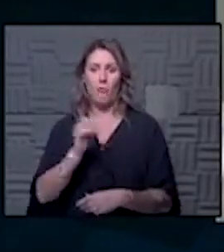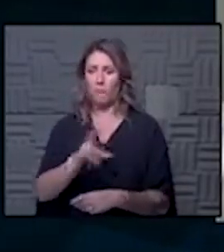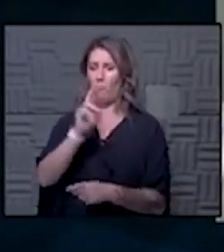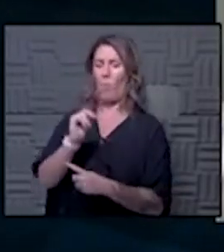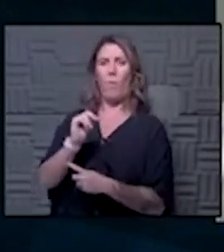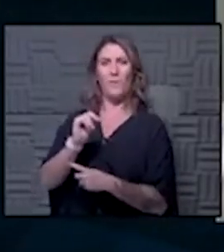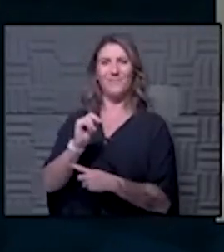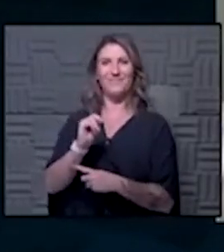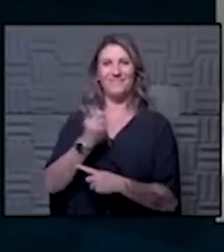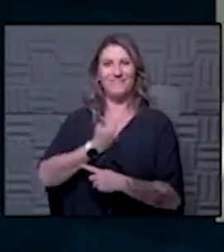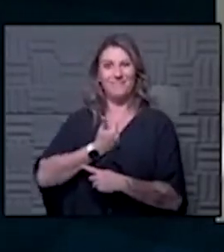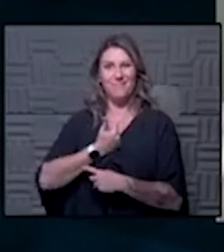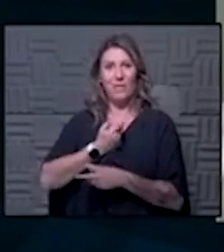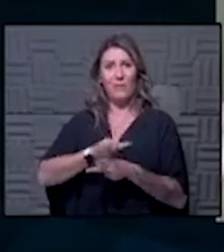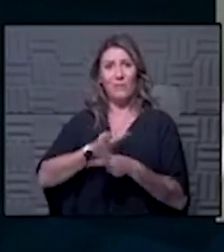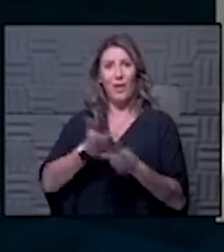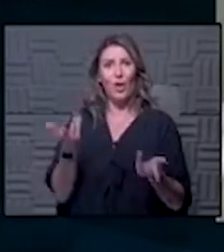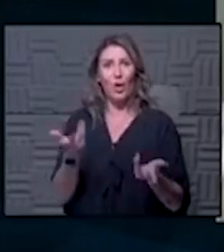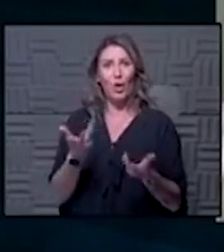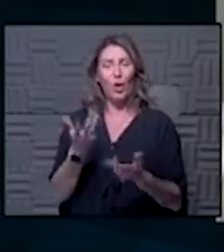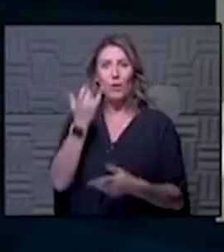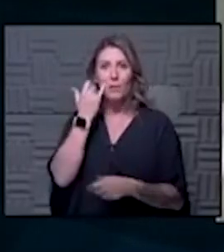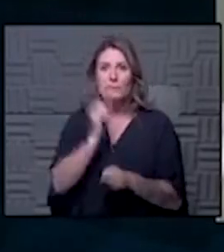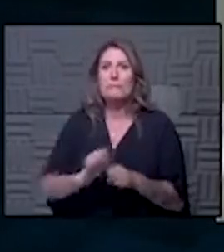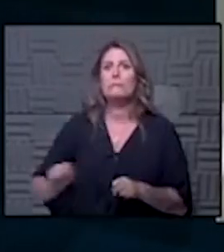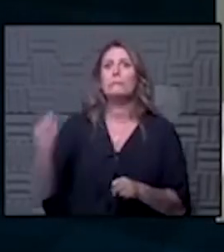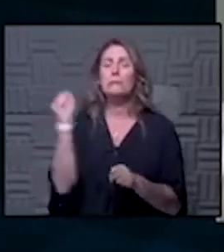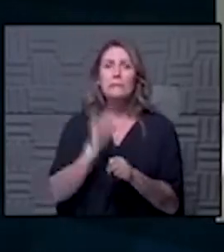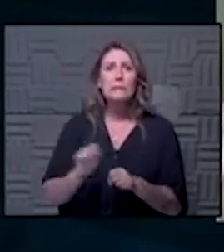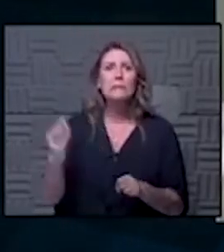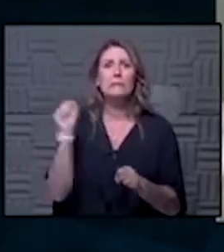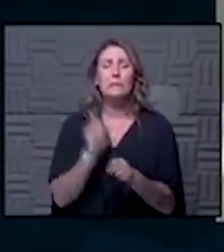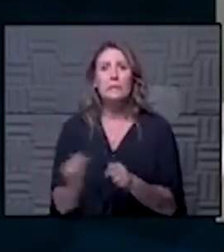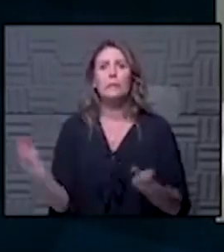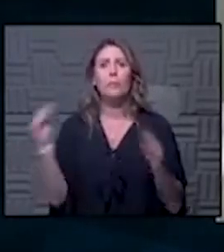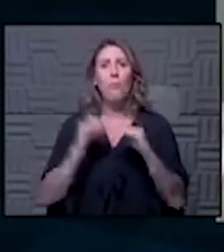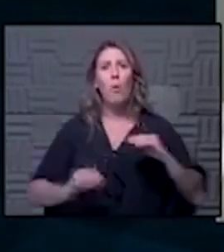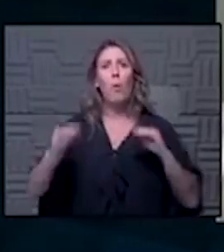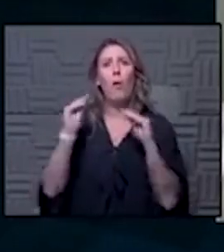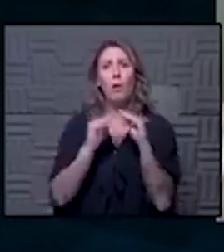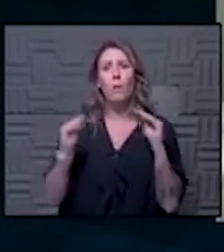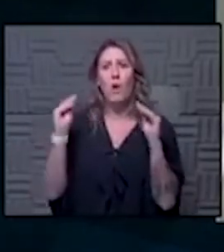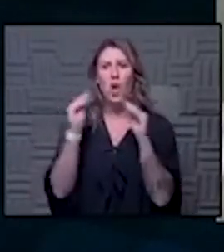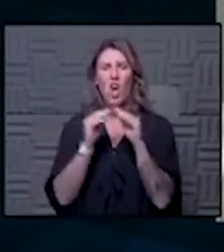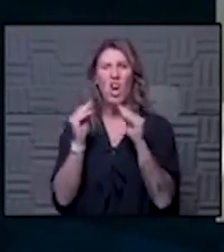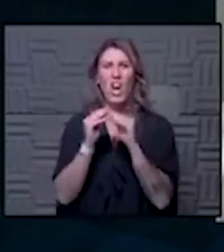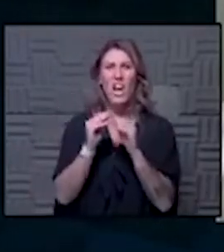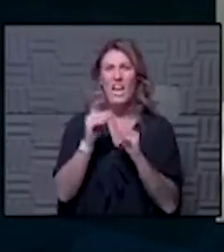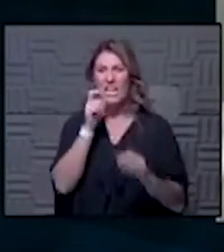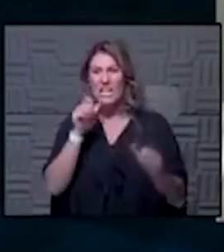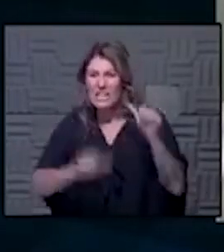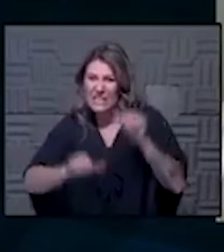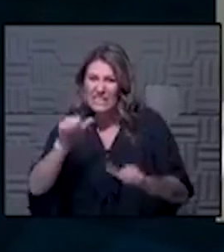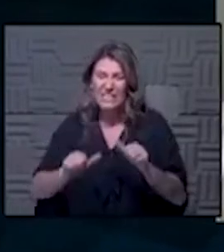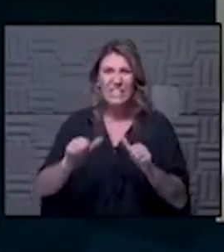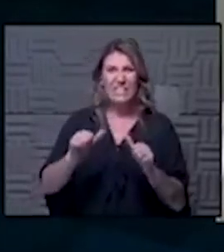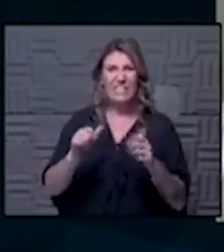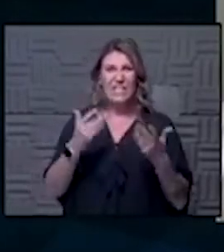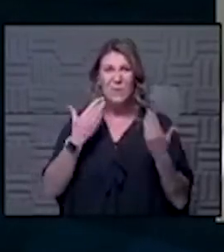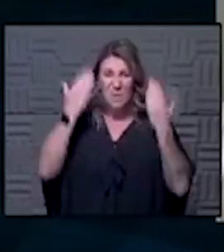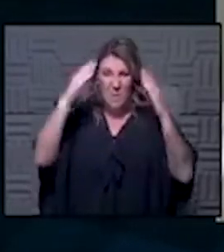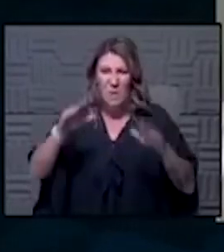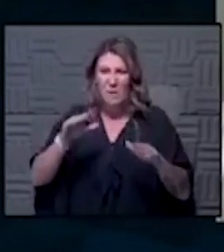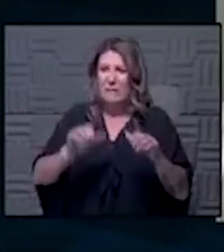if we're having to work harder and grind a bit longer and in doing it in uncharted territory none of us like uncertainty uncertainty